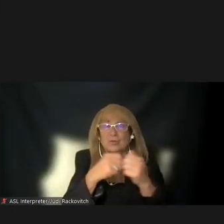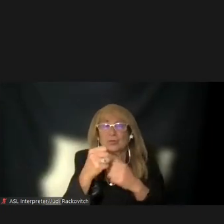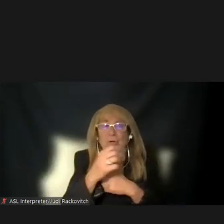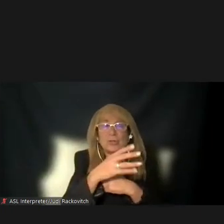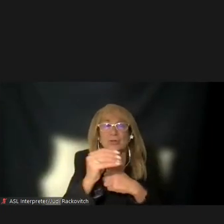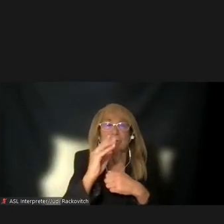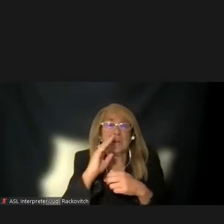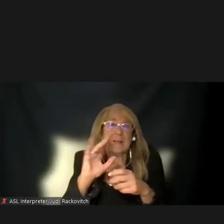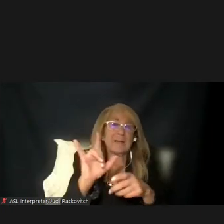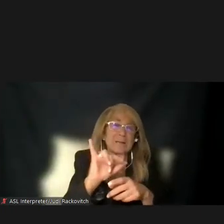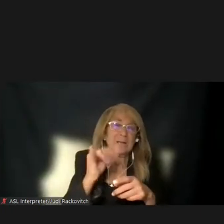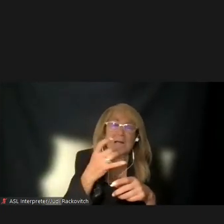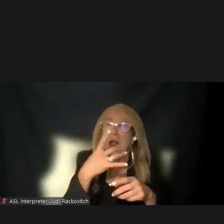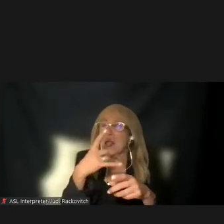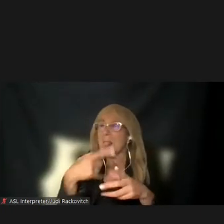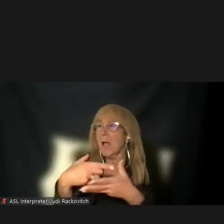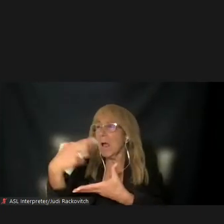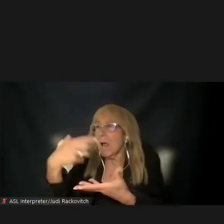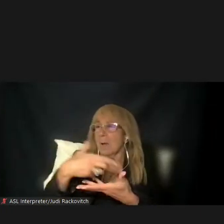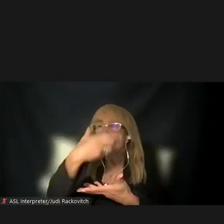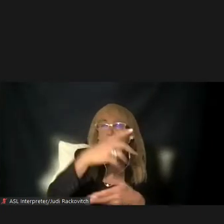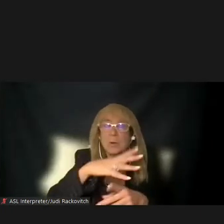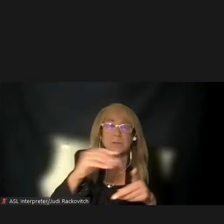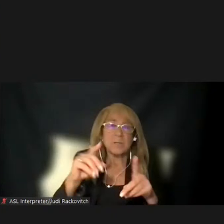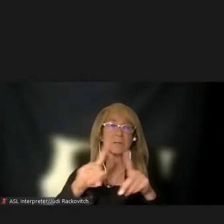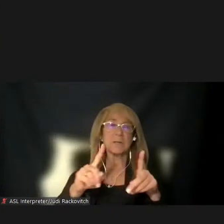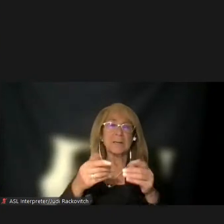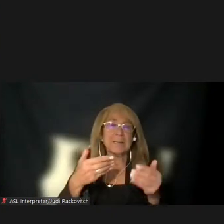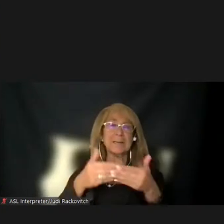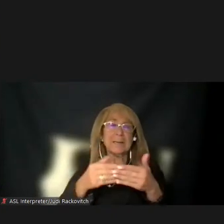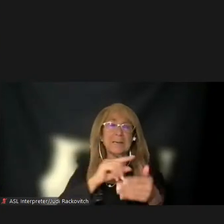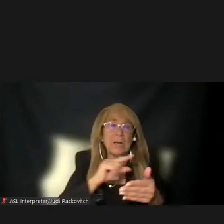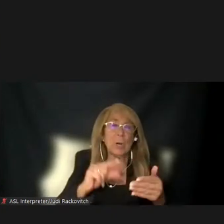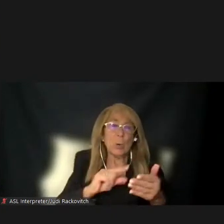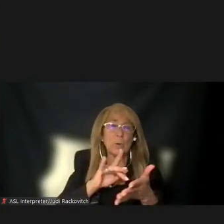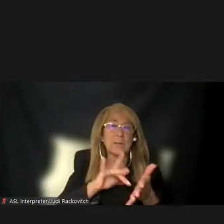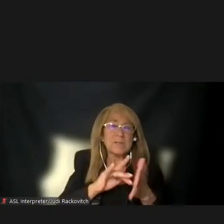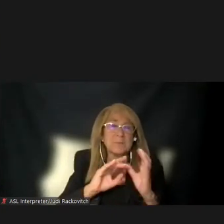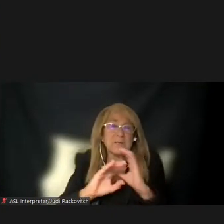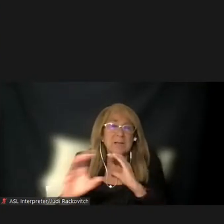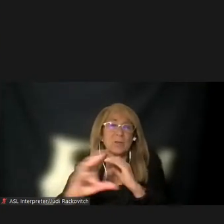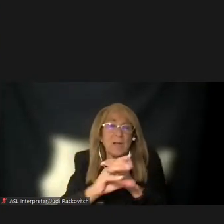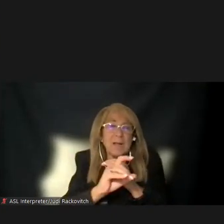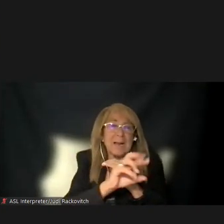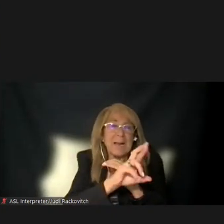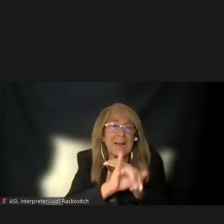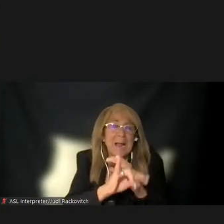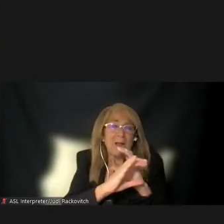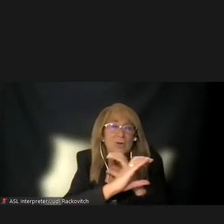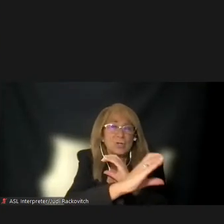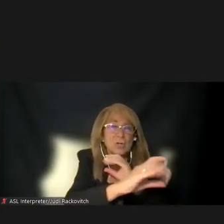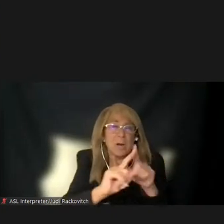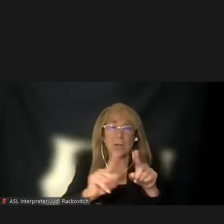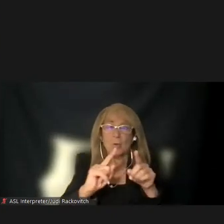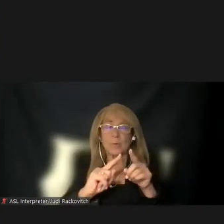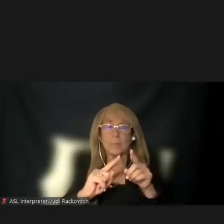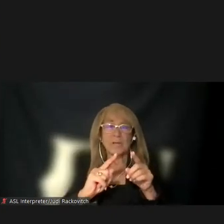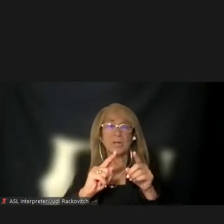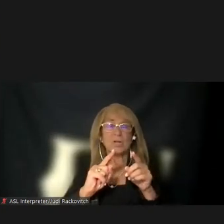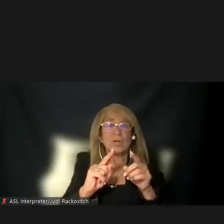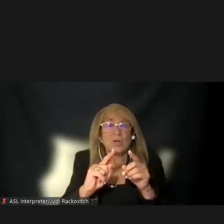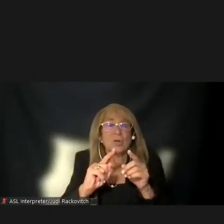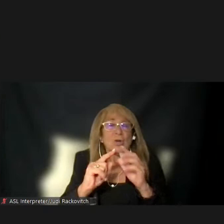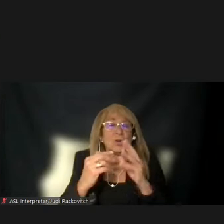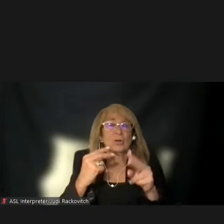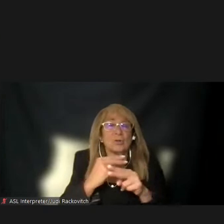traffic control infrastructure. Near the Queens Midtown Tunnel and Hugh Carey Tunnel, there will be some traffic diversions on the highway system that could result in